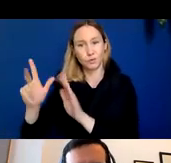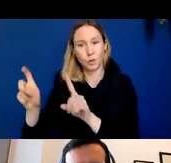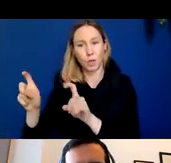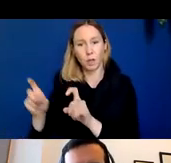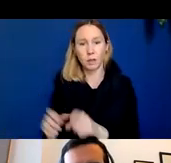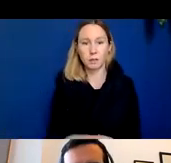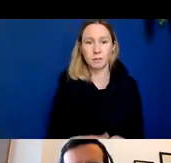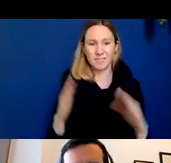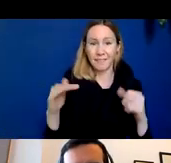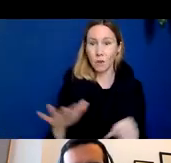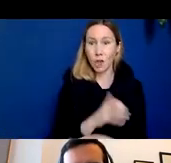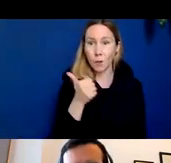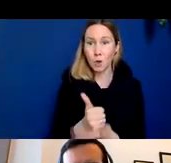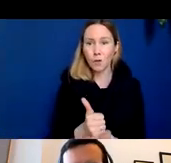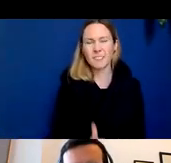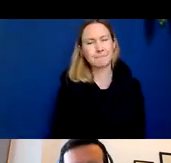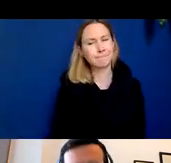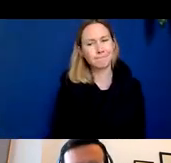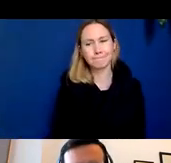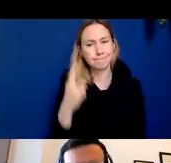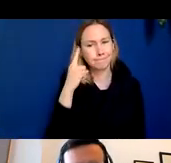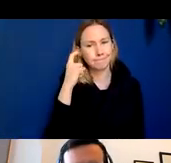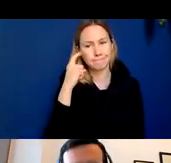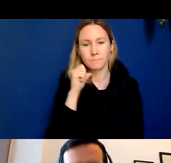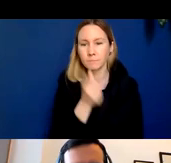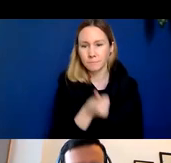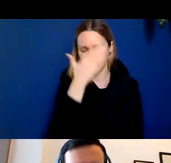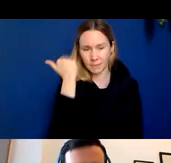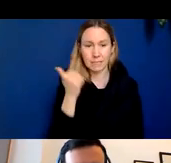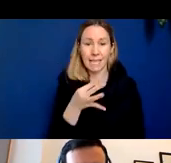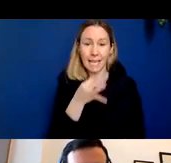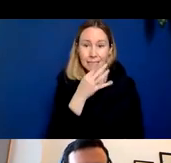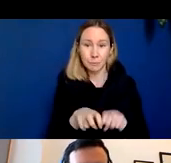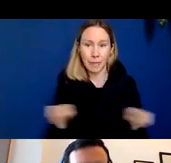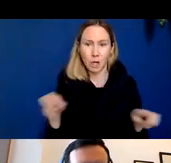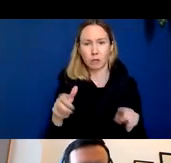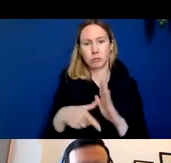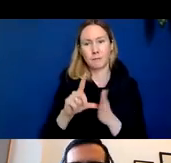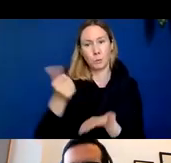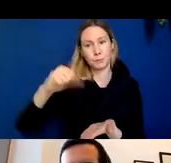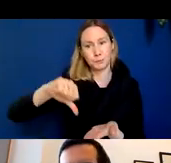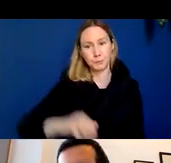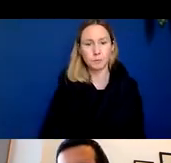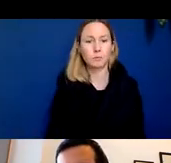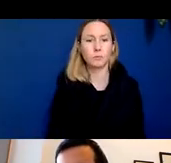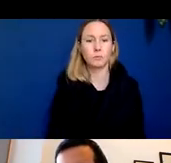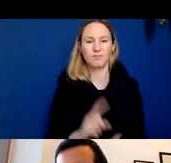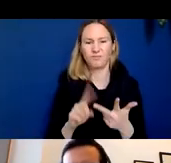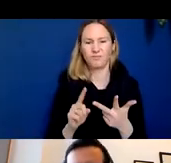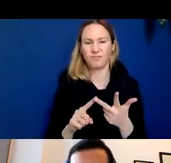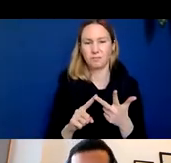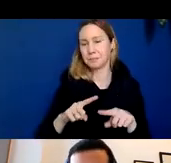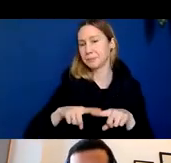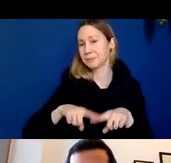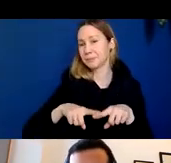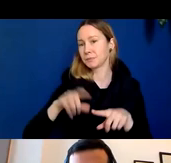a little less likely because of the expert panel's review and something called a conditional approval so the